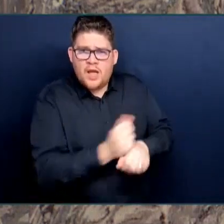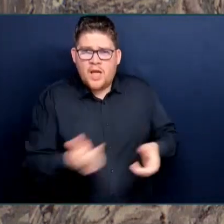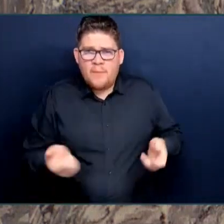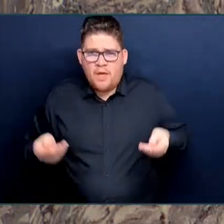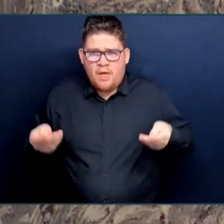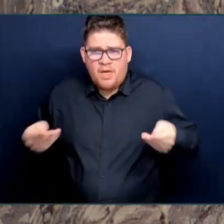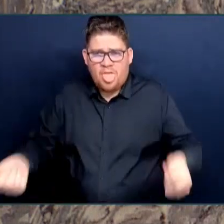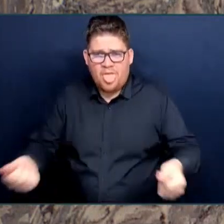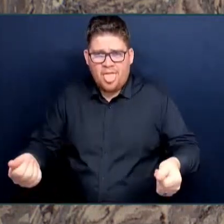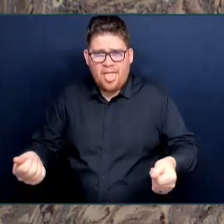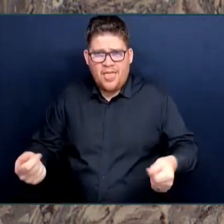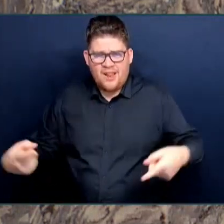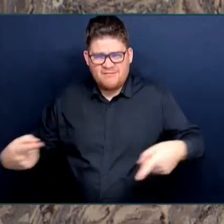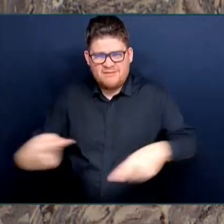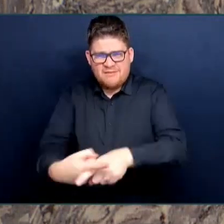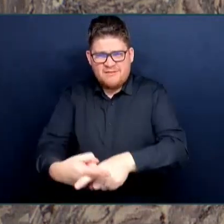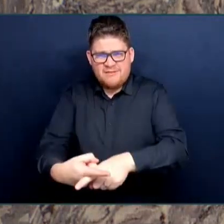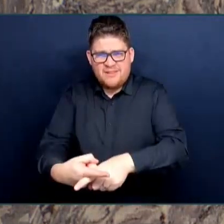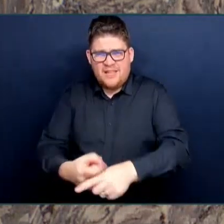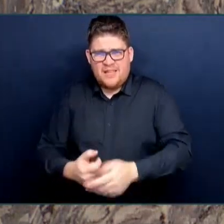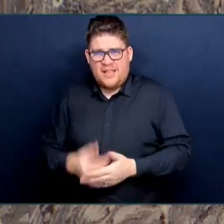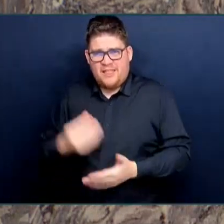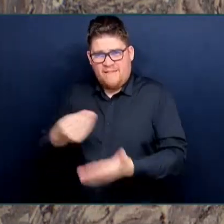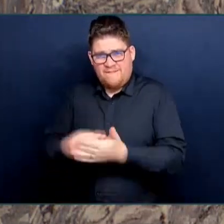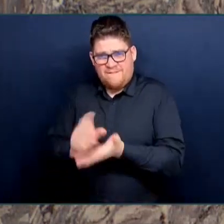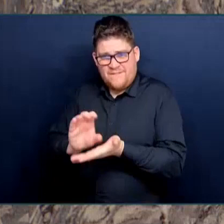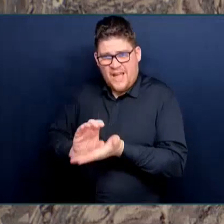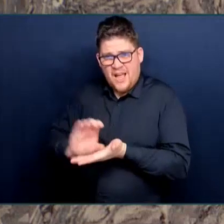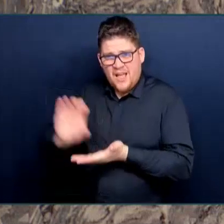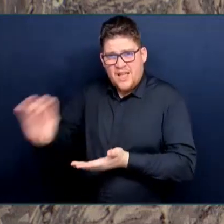for someone who did not even leave the government?